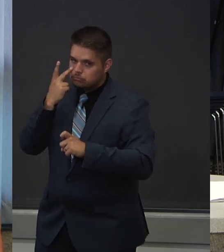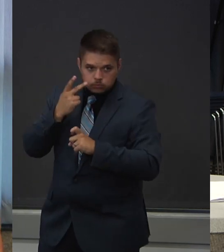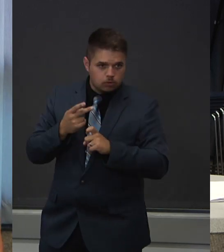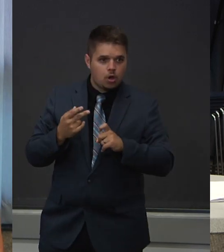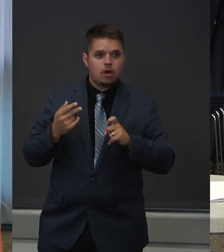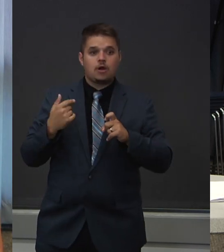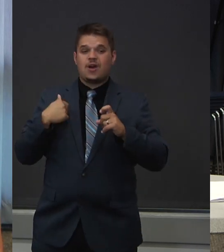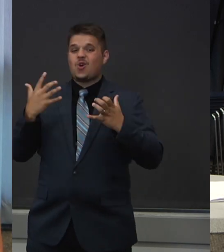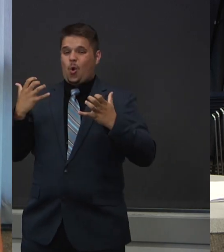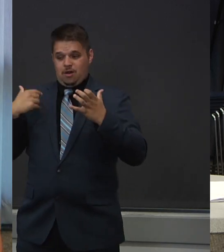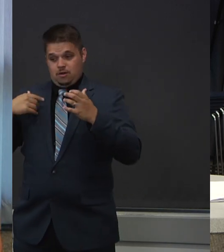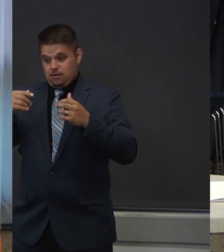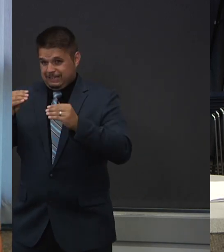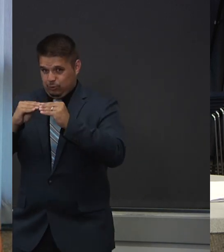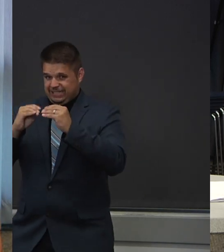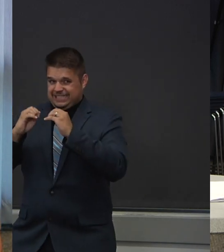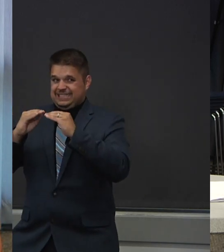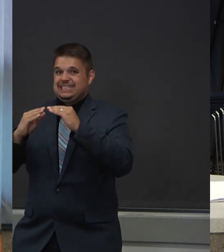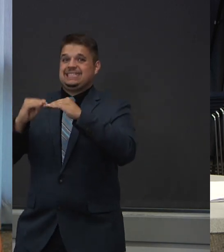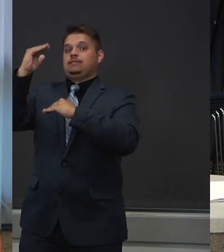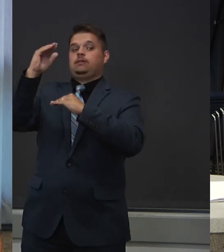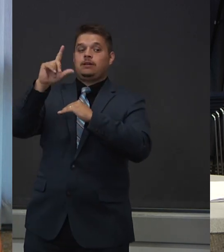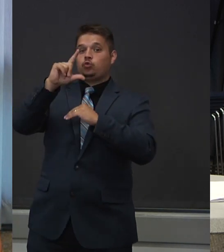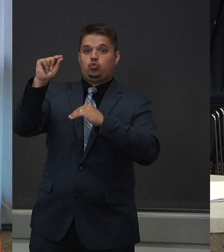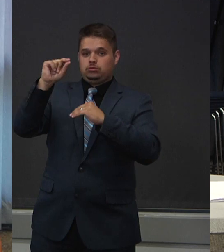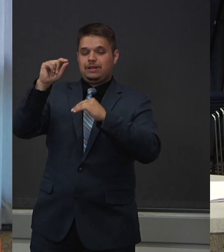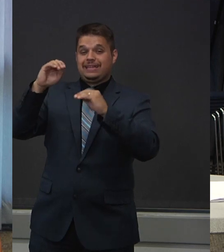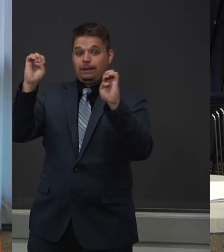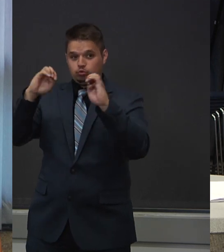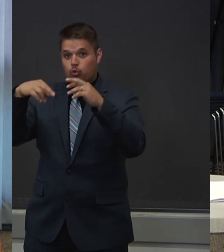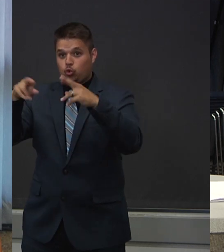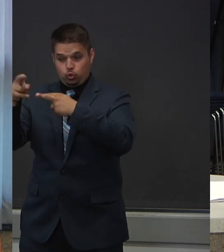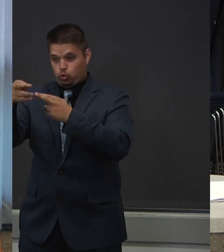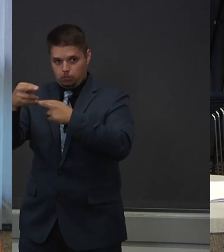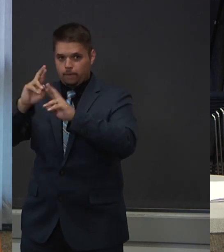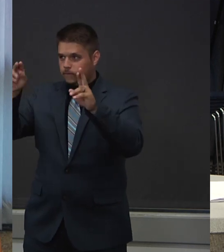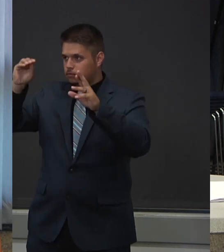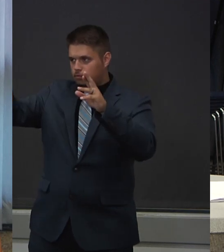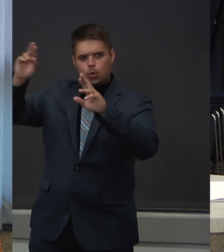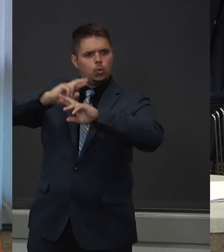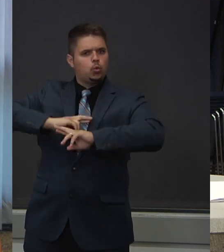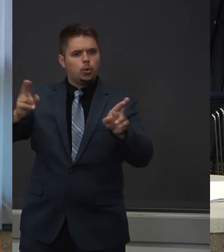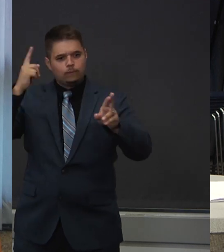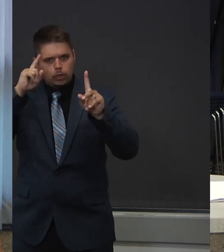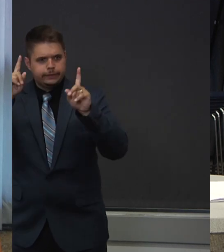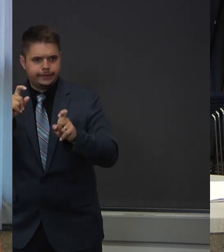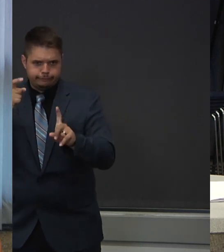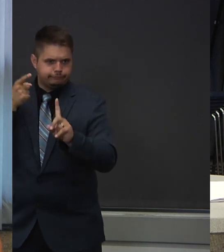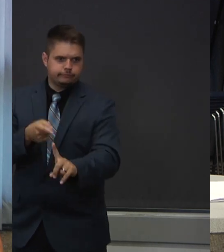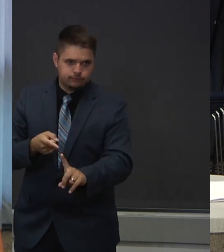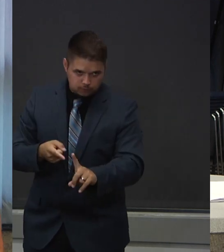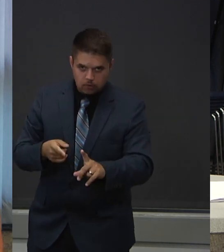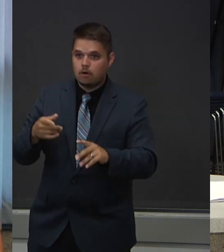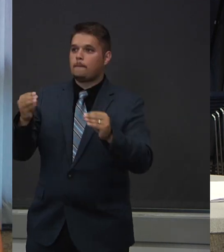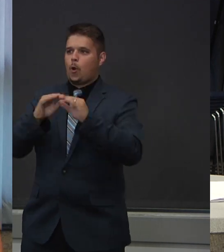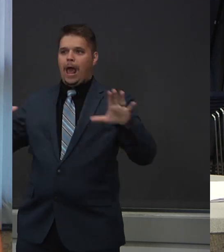It gives us a good idea of whether or not there's a lot of COVID activity in that area.